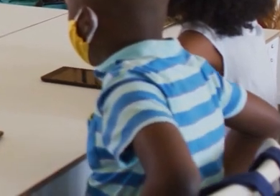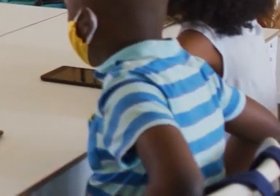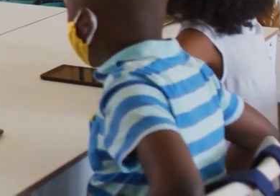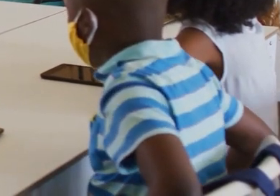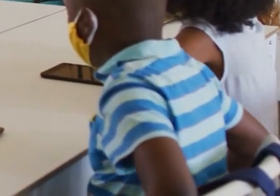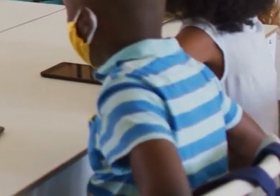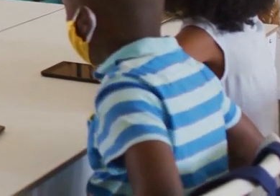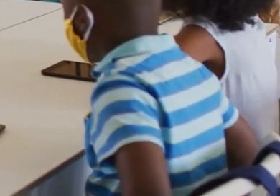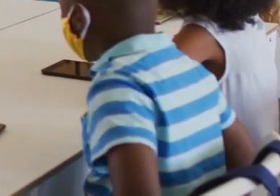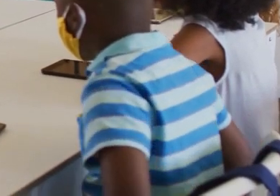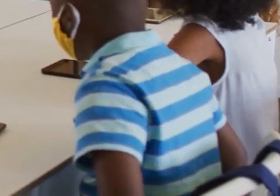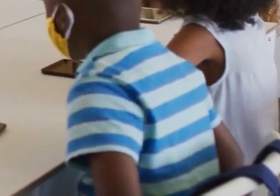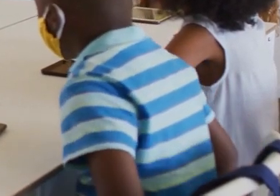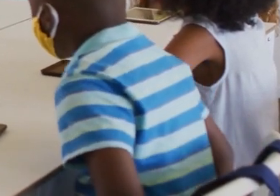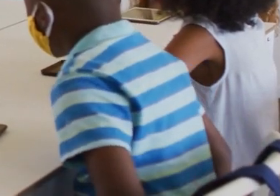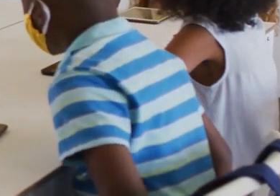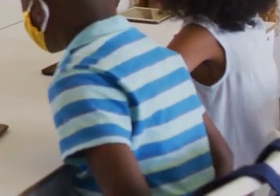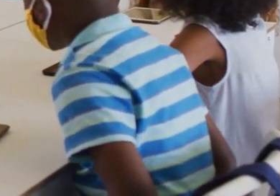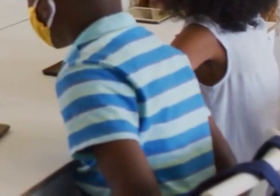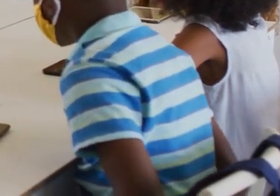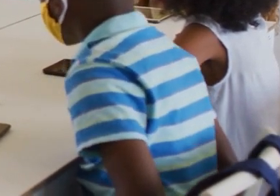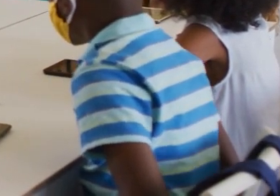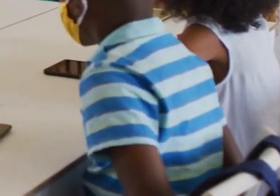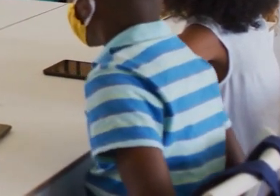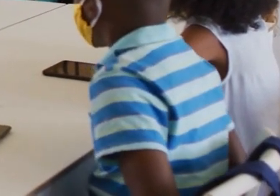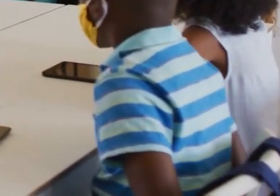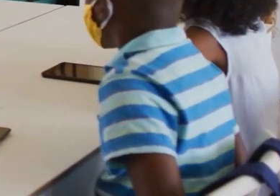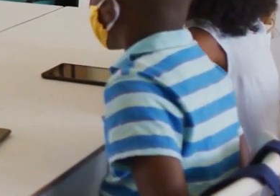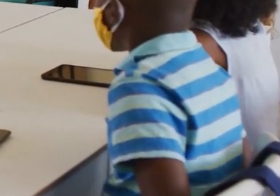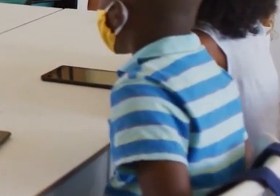how we make sure that they stay in school.